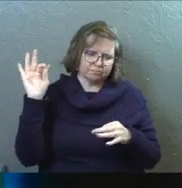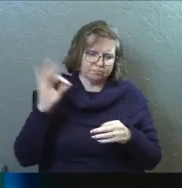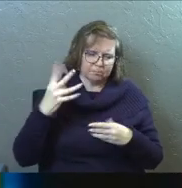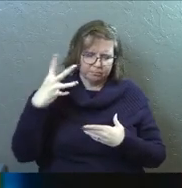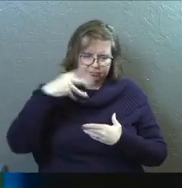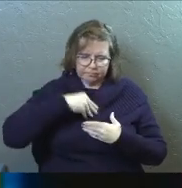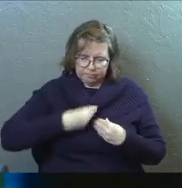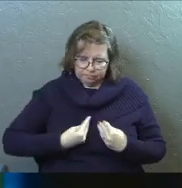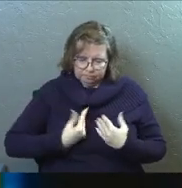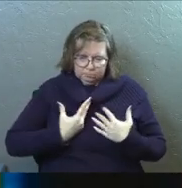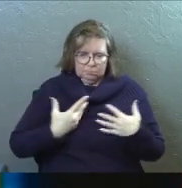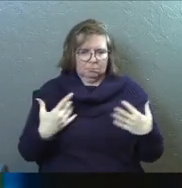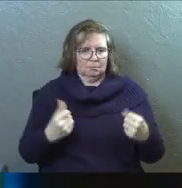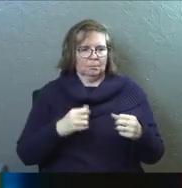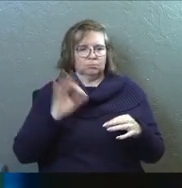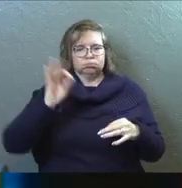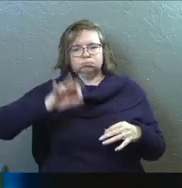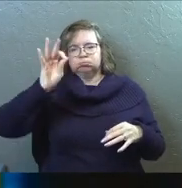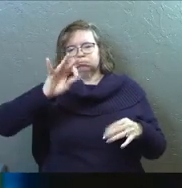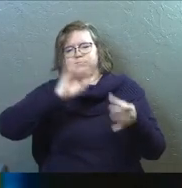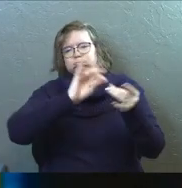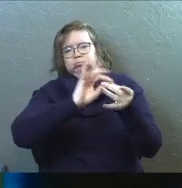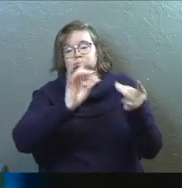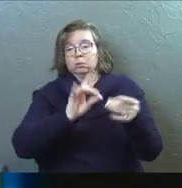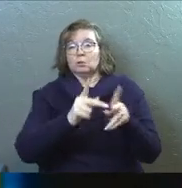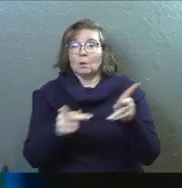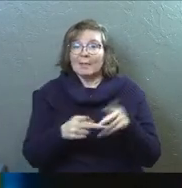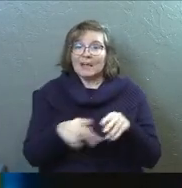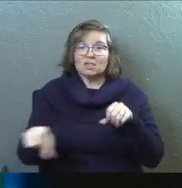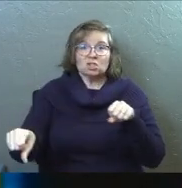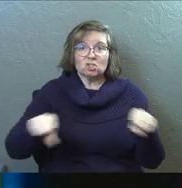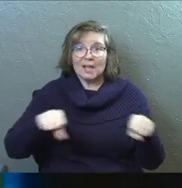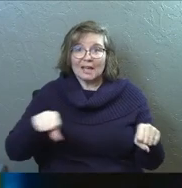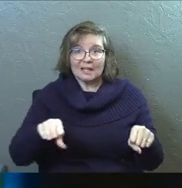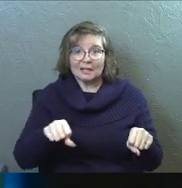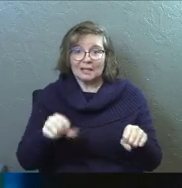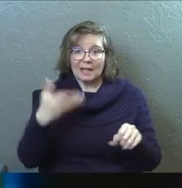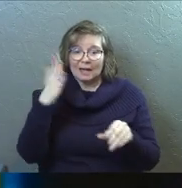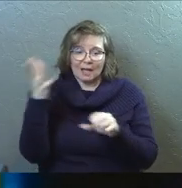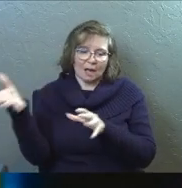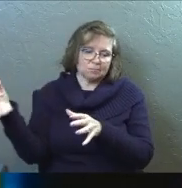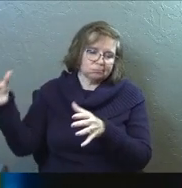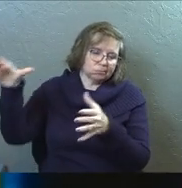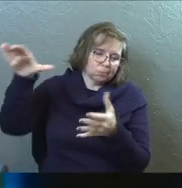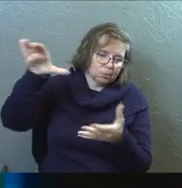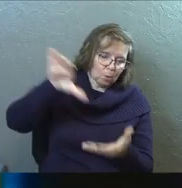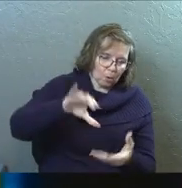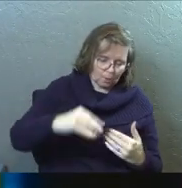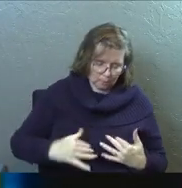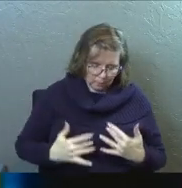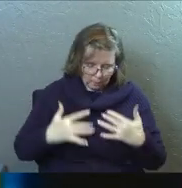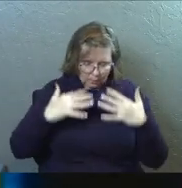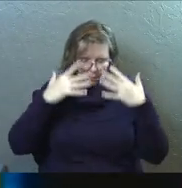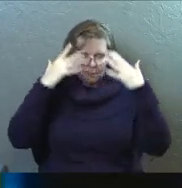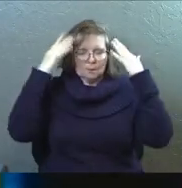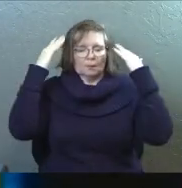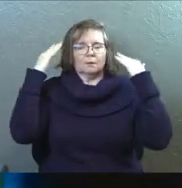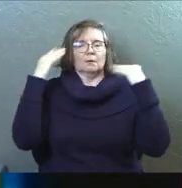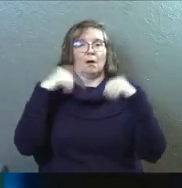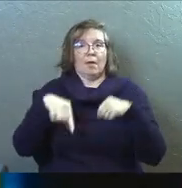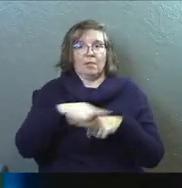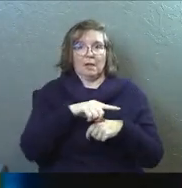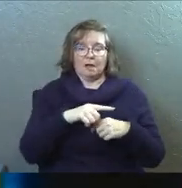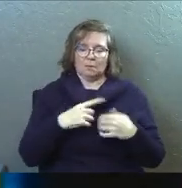boldness. The place they're in is shaking and God pours himself out again on them